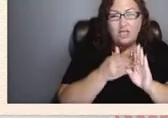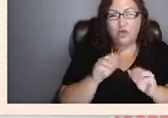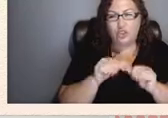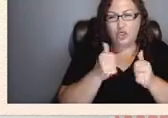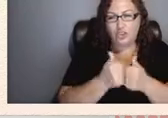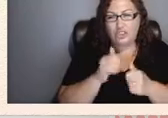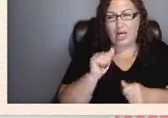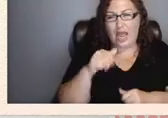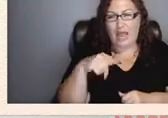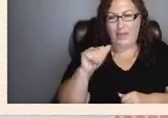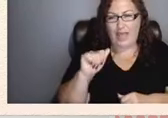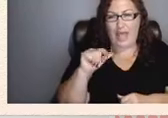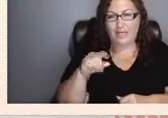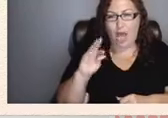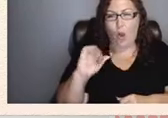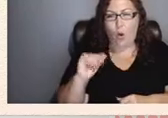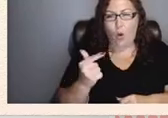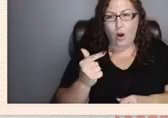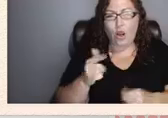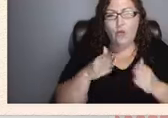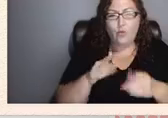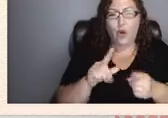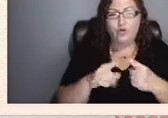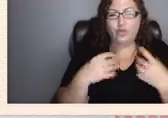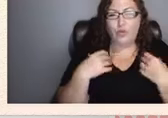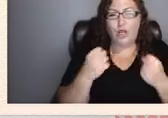the road to recovery and resilience